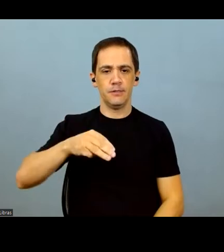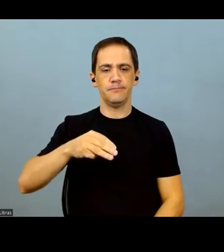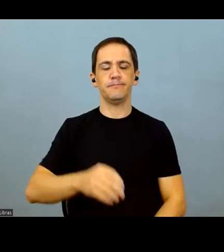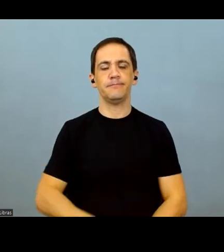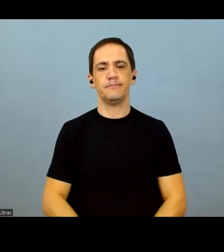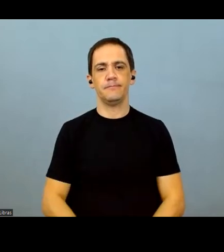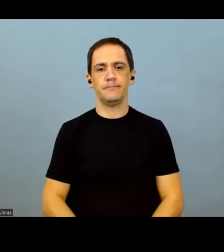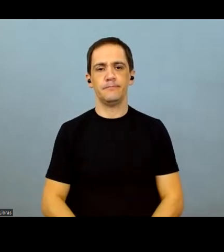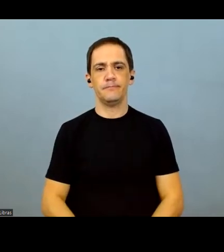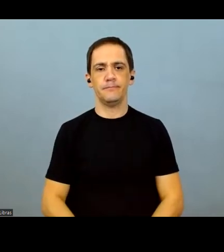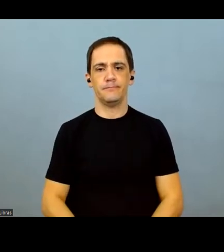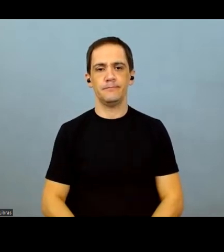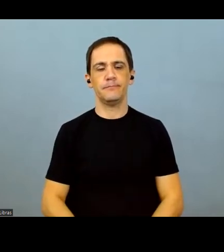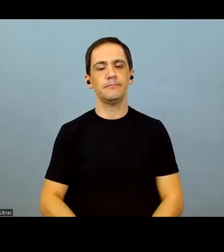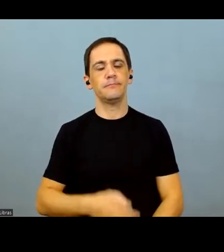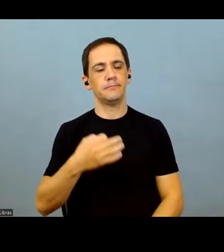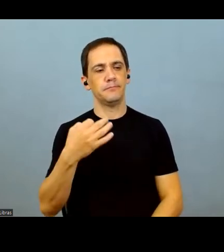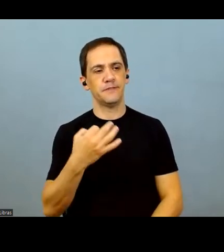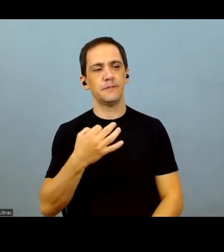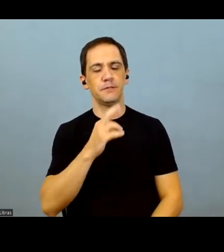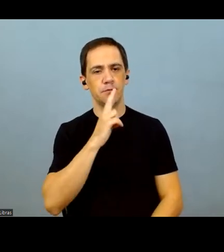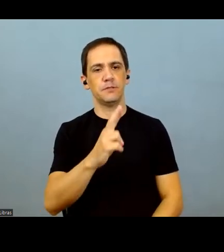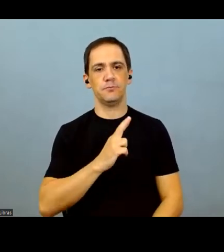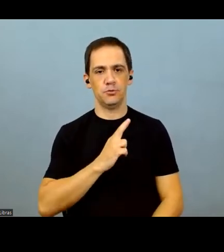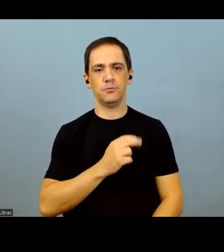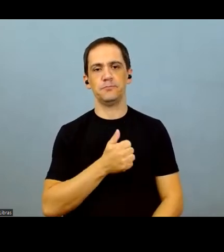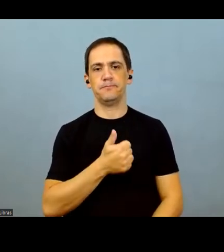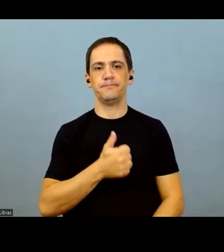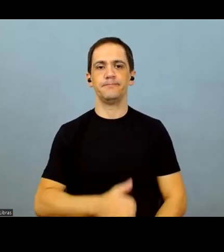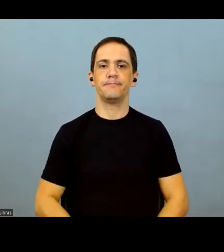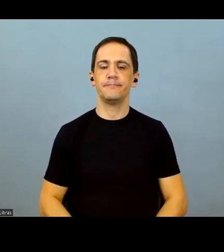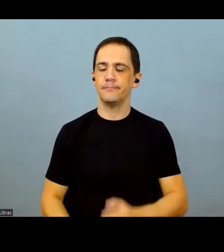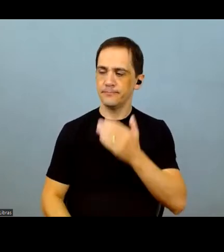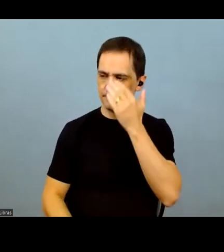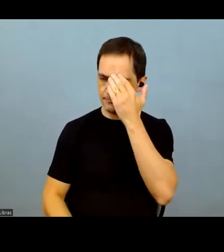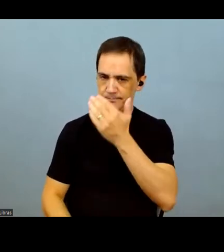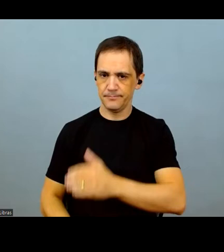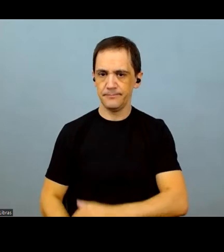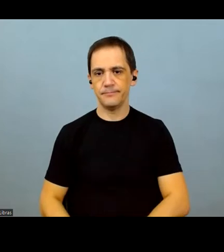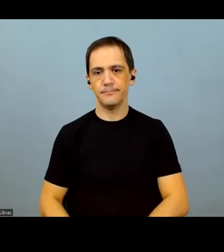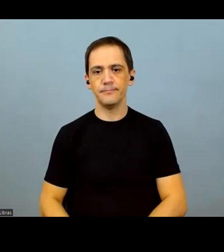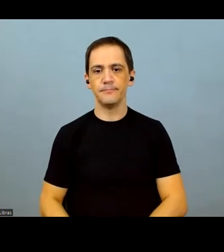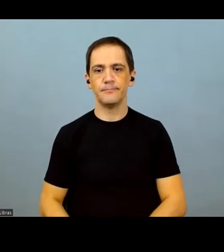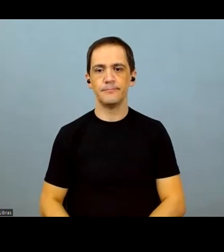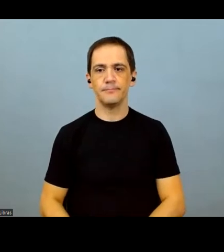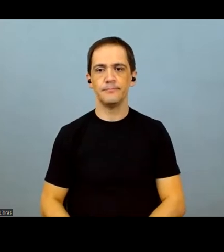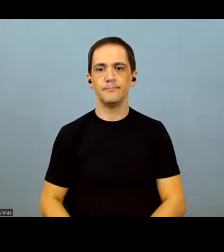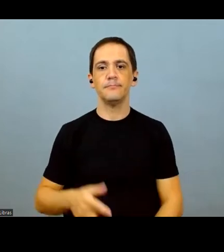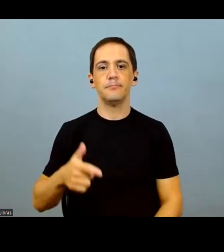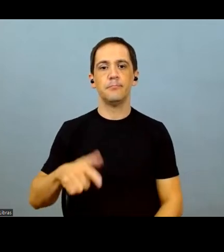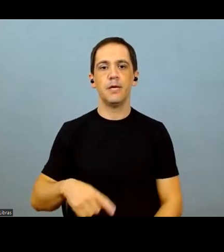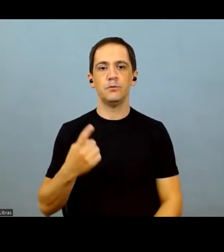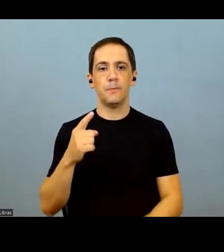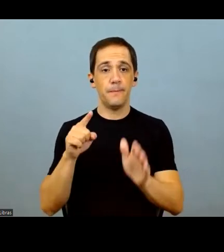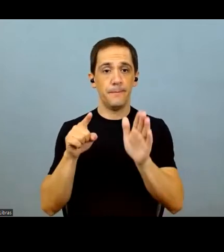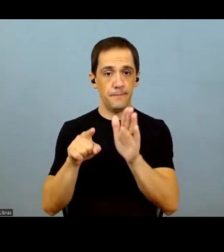21, 22. Thank you very much, Pavinato, for your questions. Thank you, Pagliaris. We have